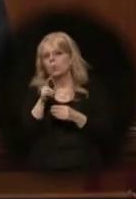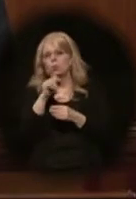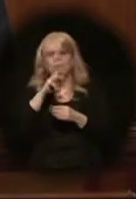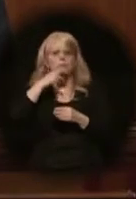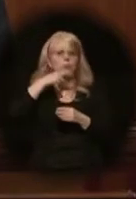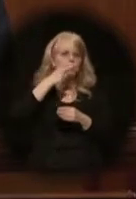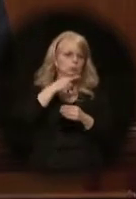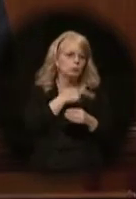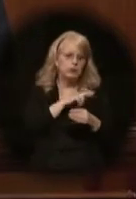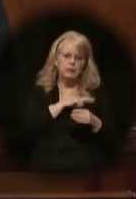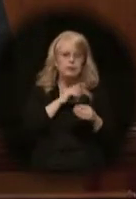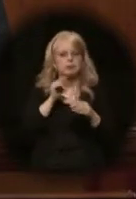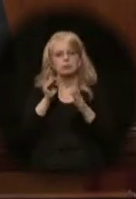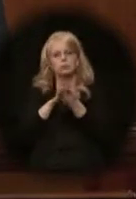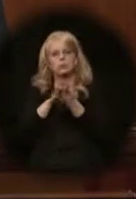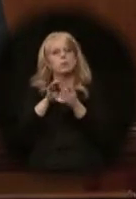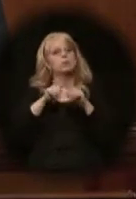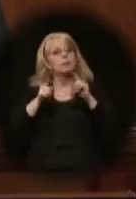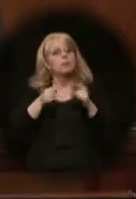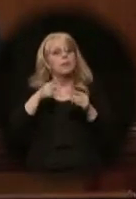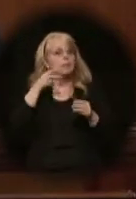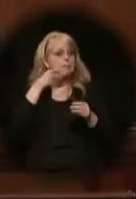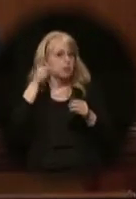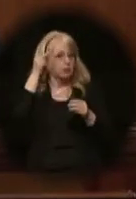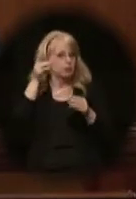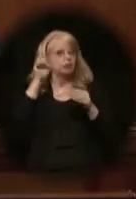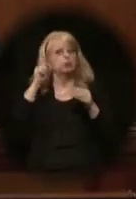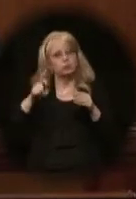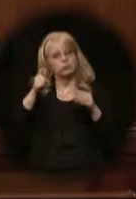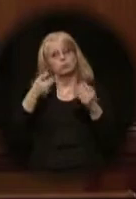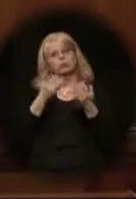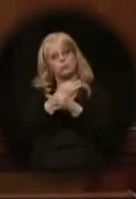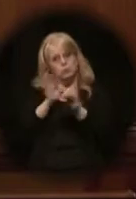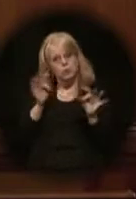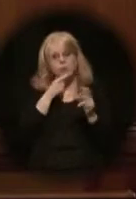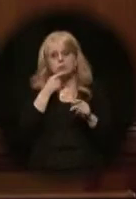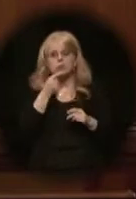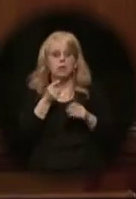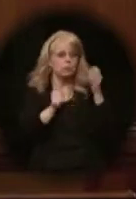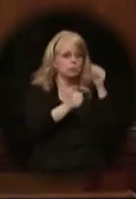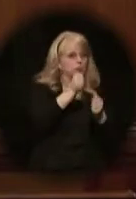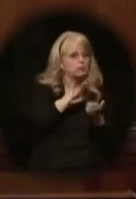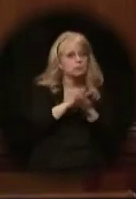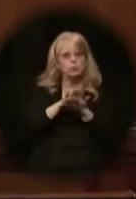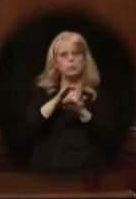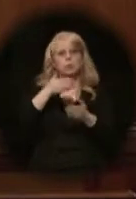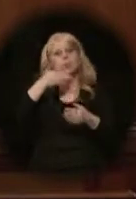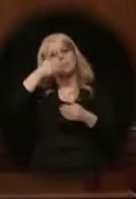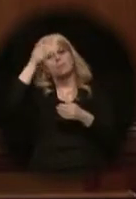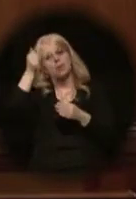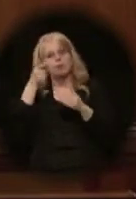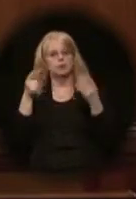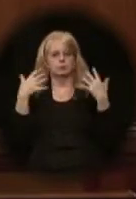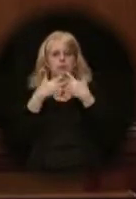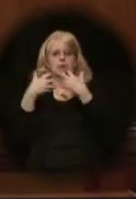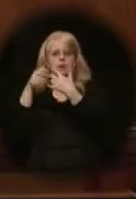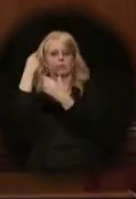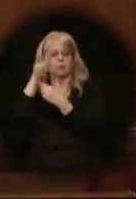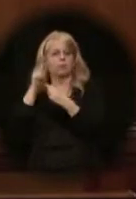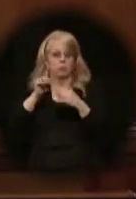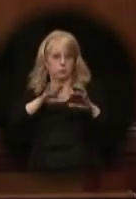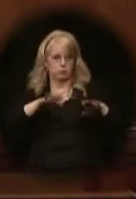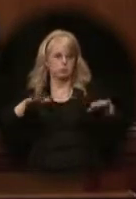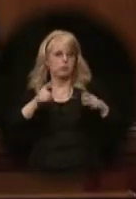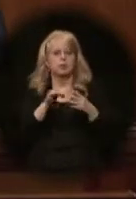It is about whether parents should have the freedom to say what school best meets their child's education needs